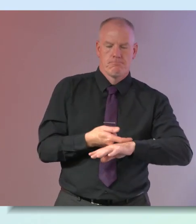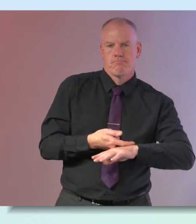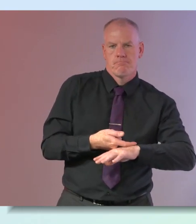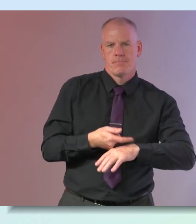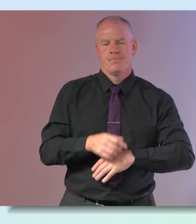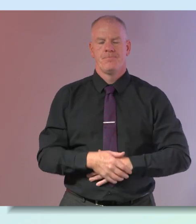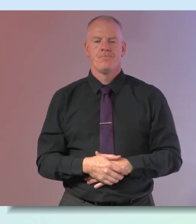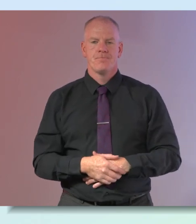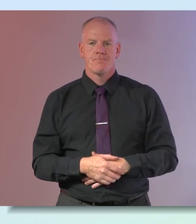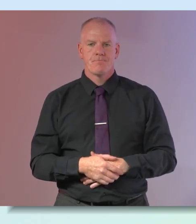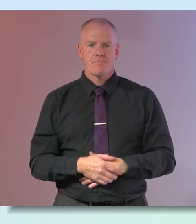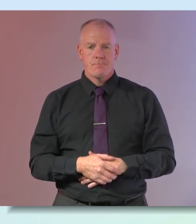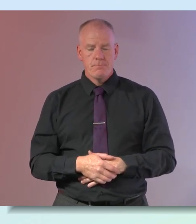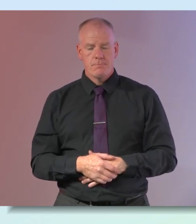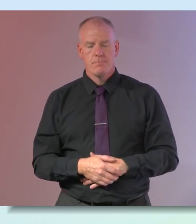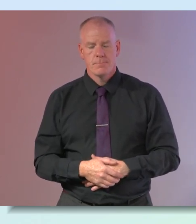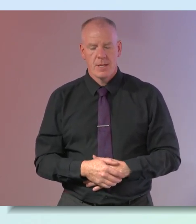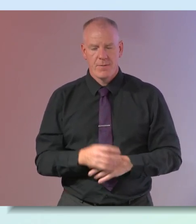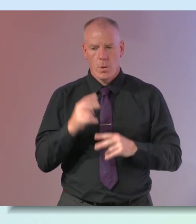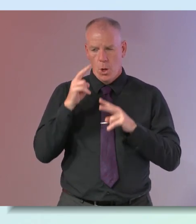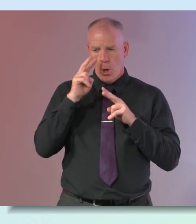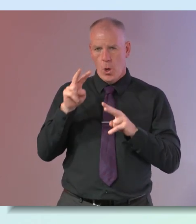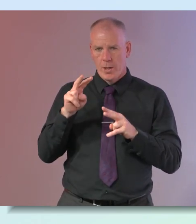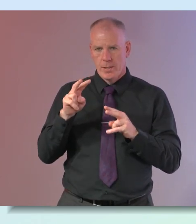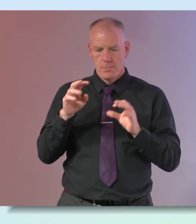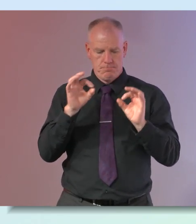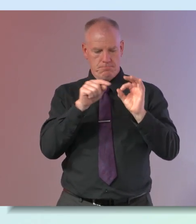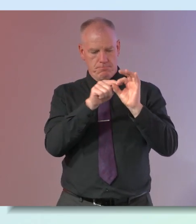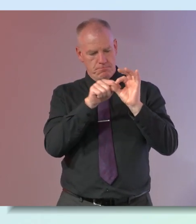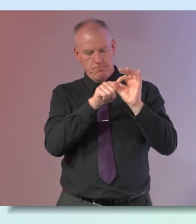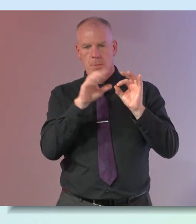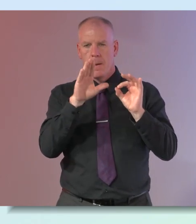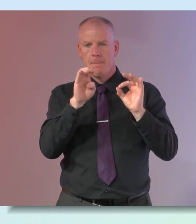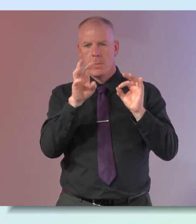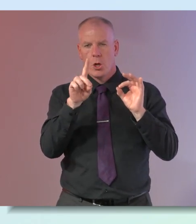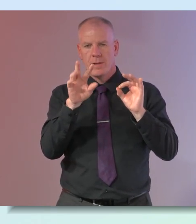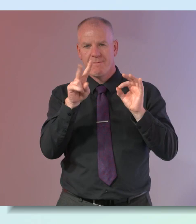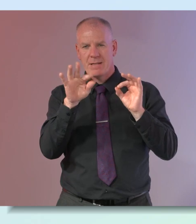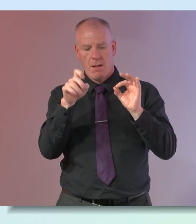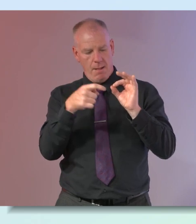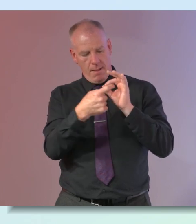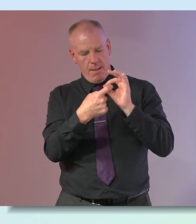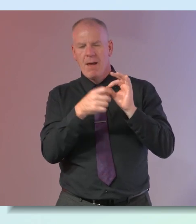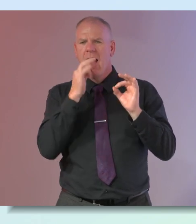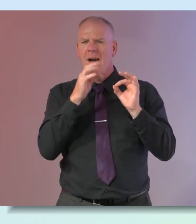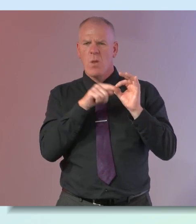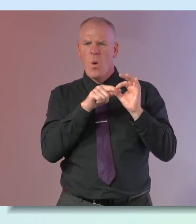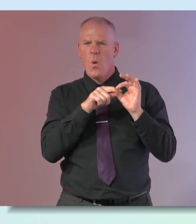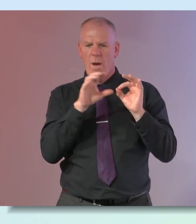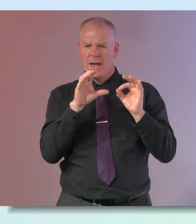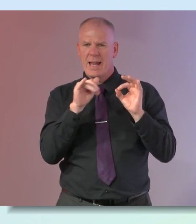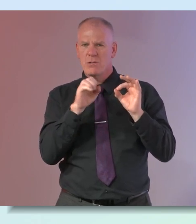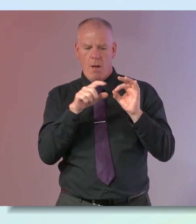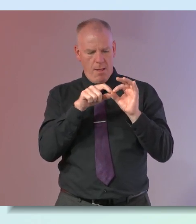but if you're visualizing the inside of your blood vessels whenever they don't have cholesterol deposits in them they're rich in estrogen